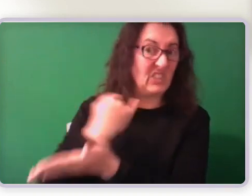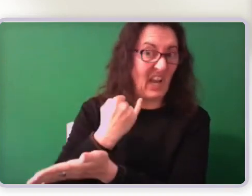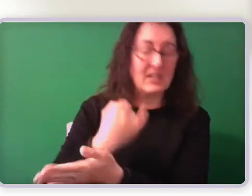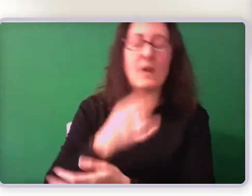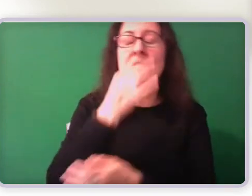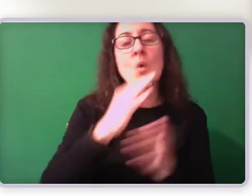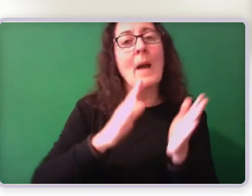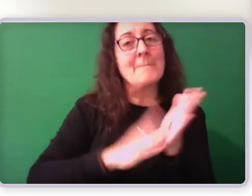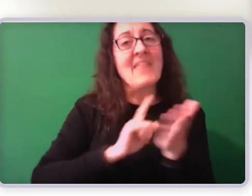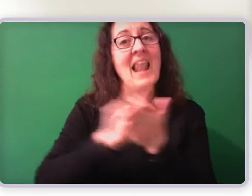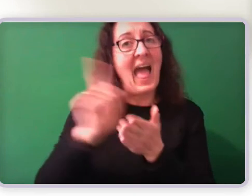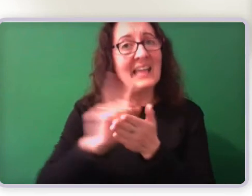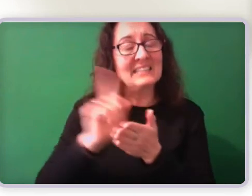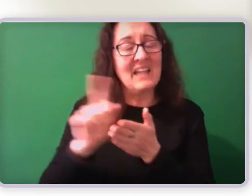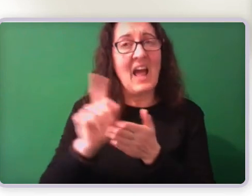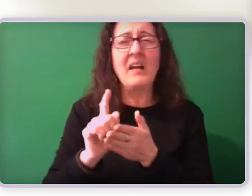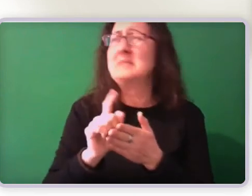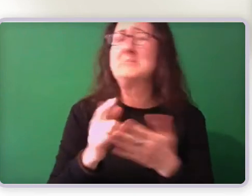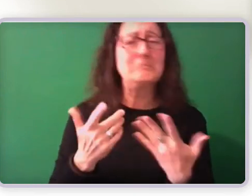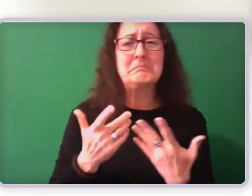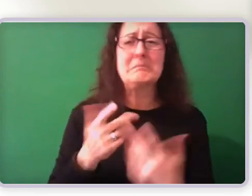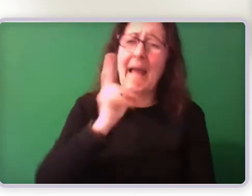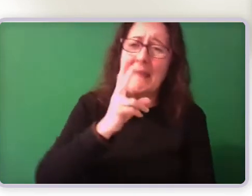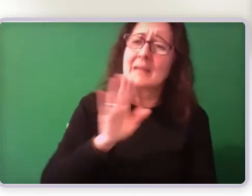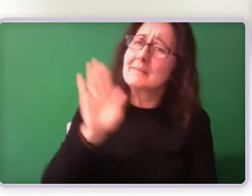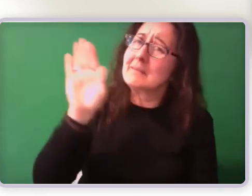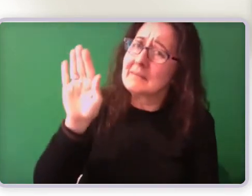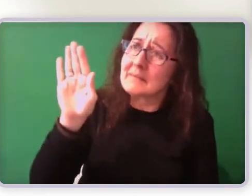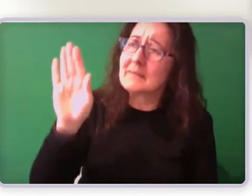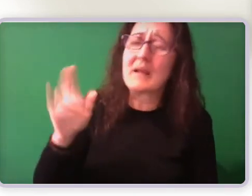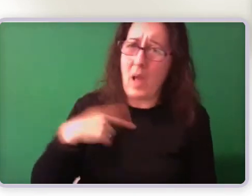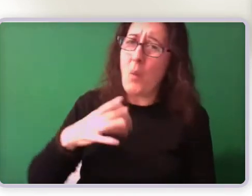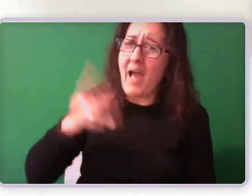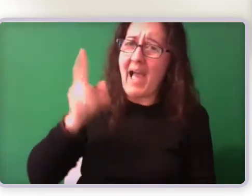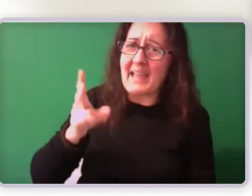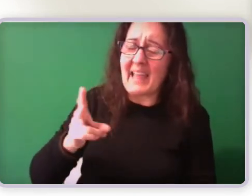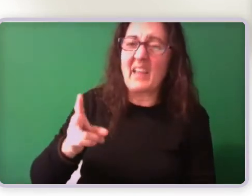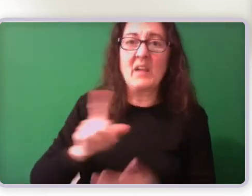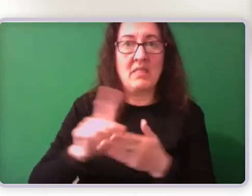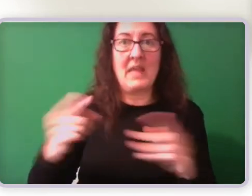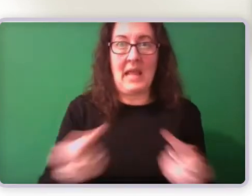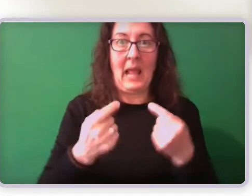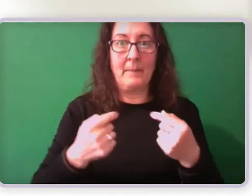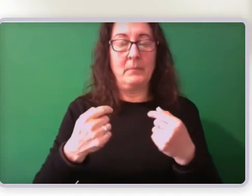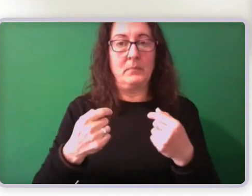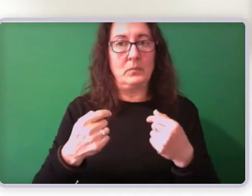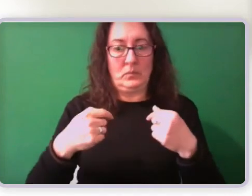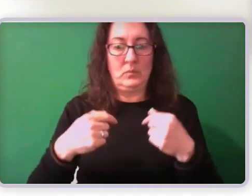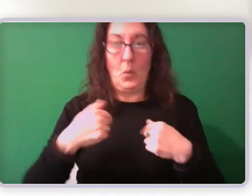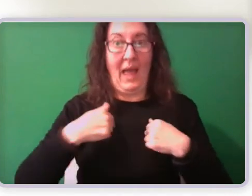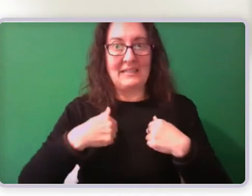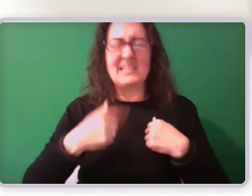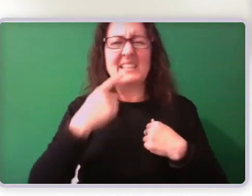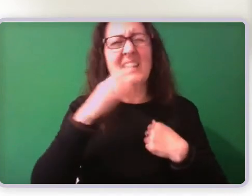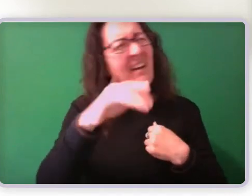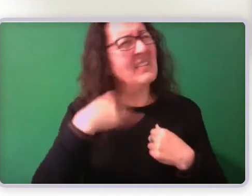And they may come to us, for example, and say, look, I don't know what's going on here. I think I should be on the DSP. They haven't given it to me,